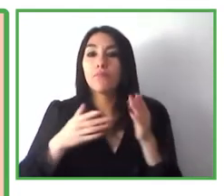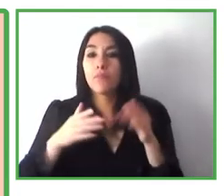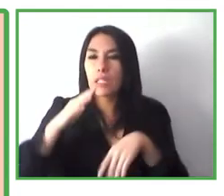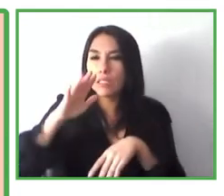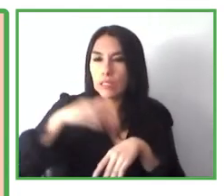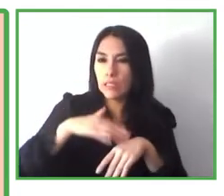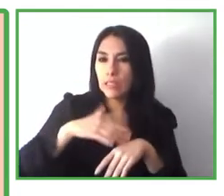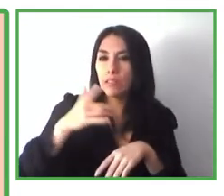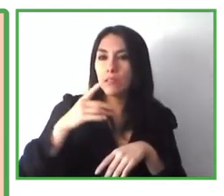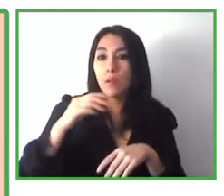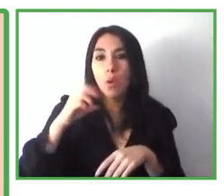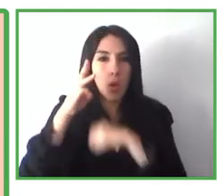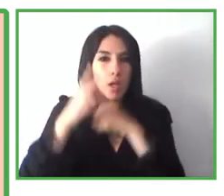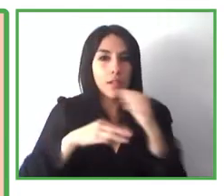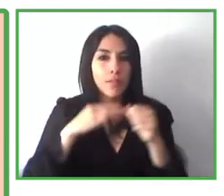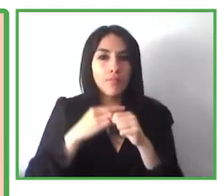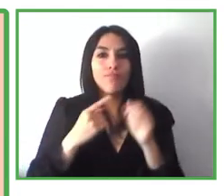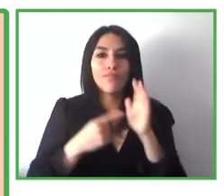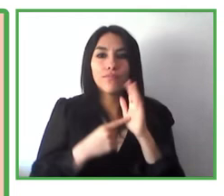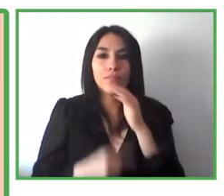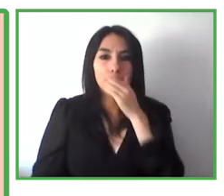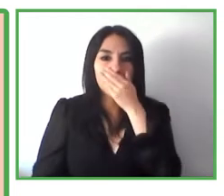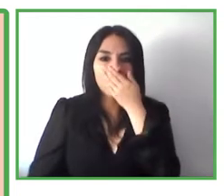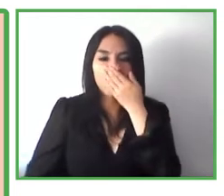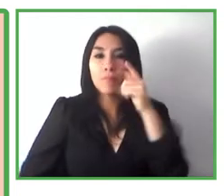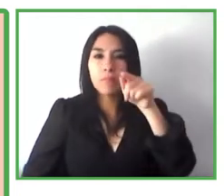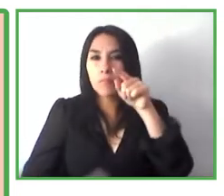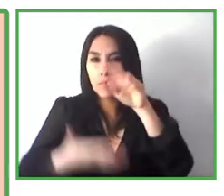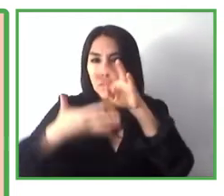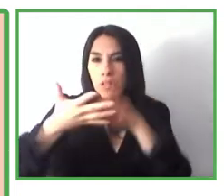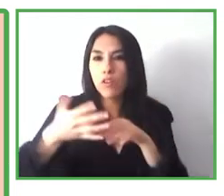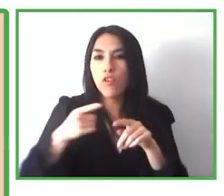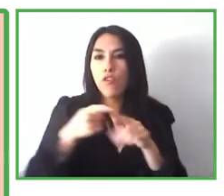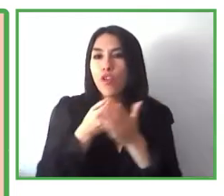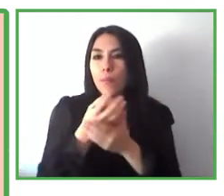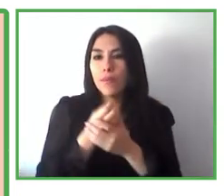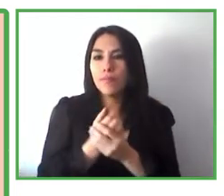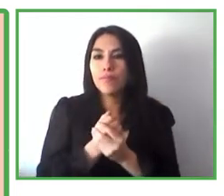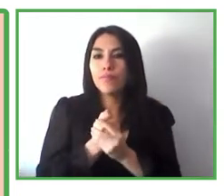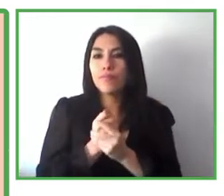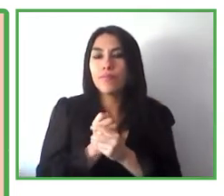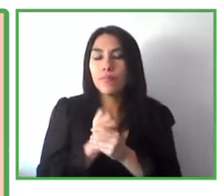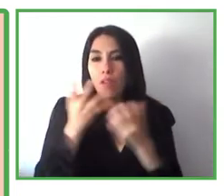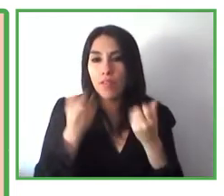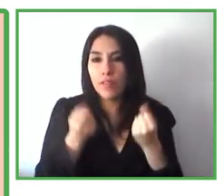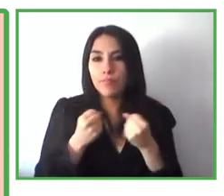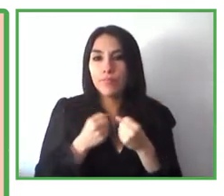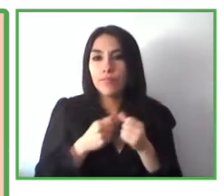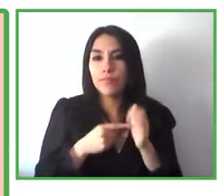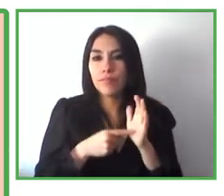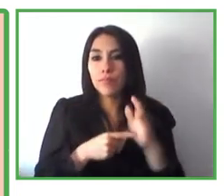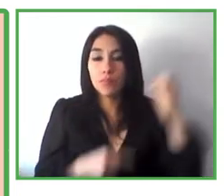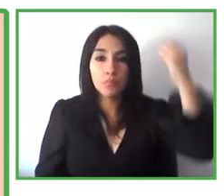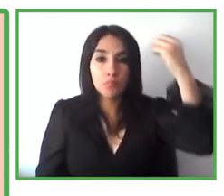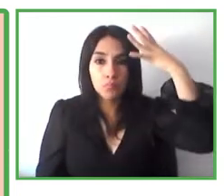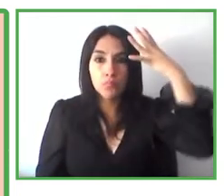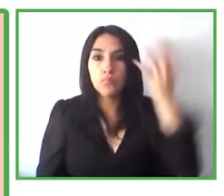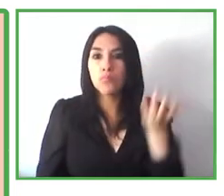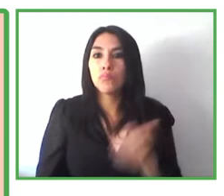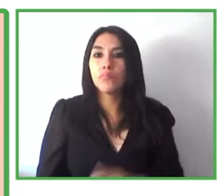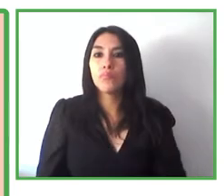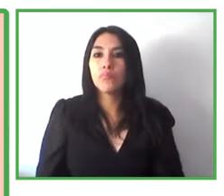an accurate reference regarding the environmental attributes that we have at all times. For instance, lightning,